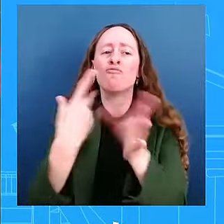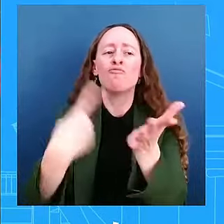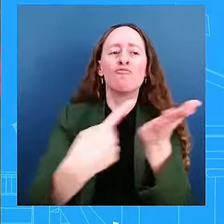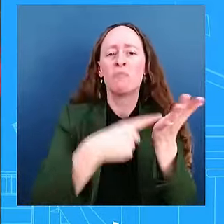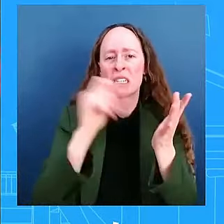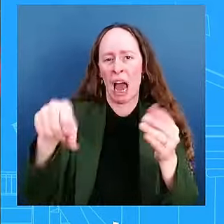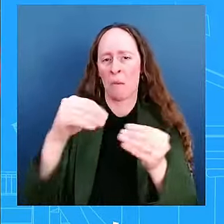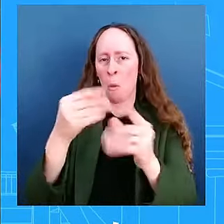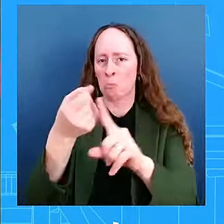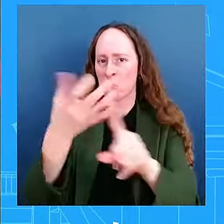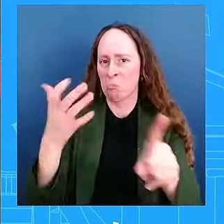about the Vice President last night.